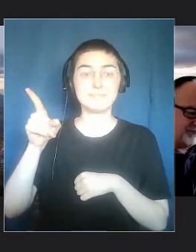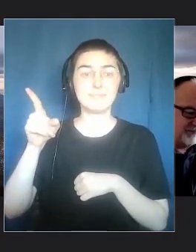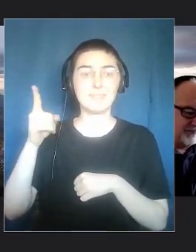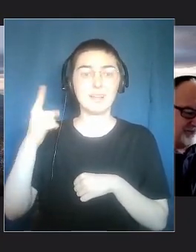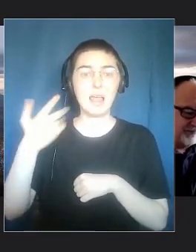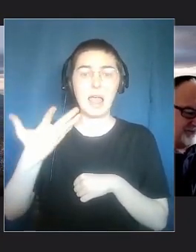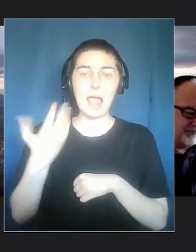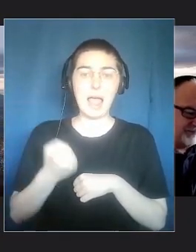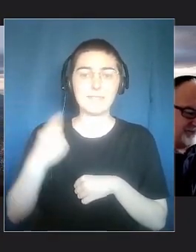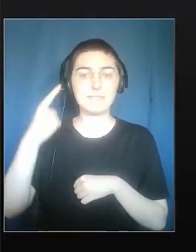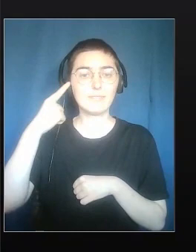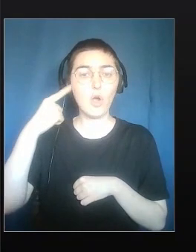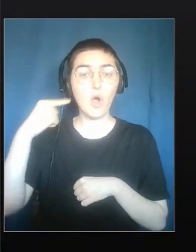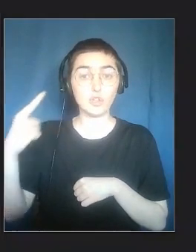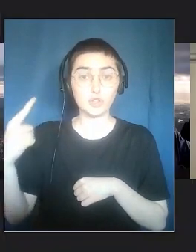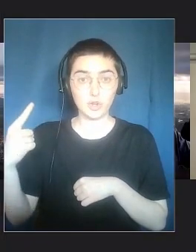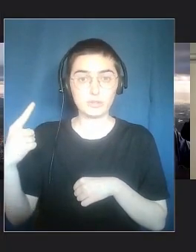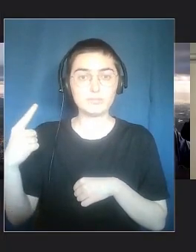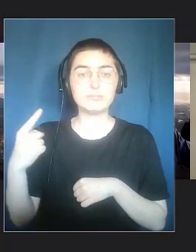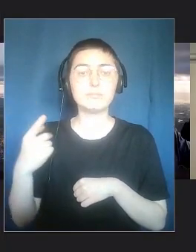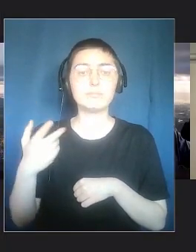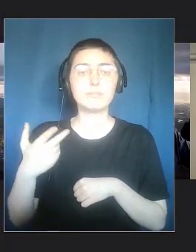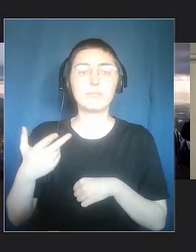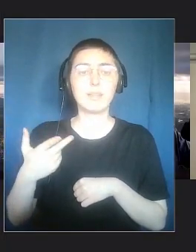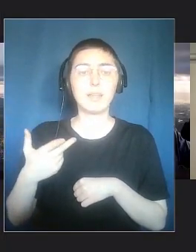Giuseppe Technician has it. No.